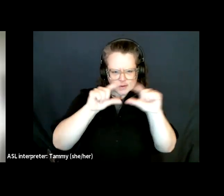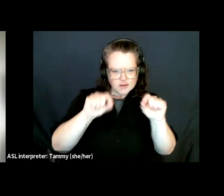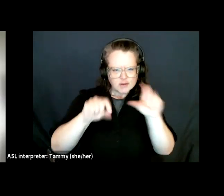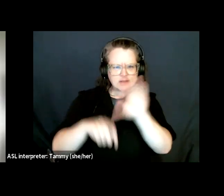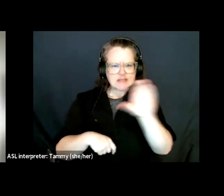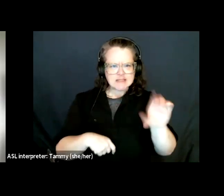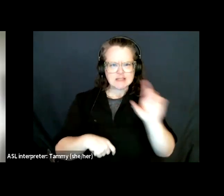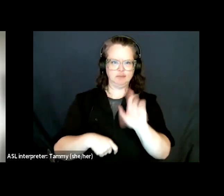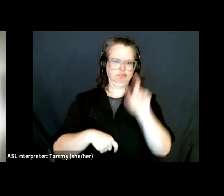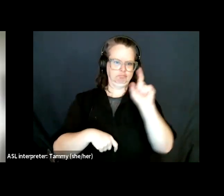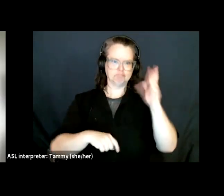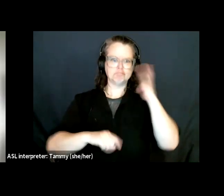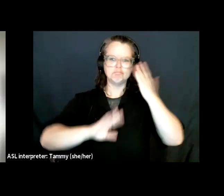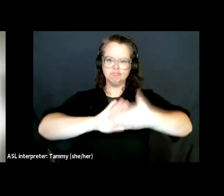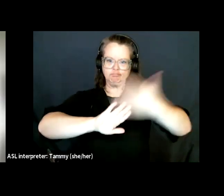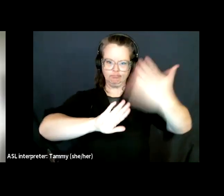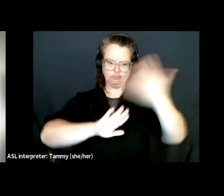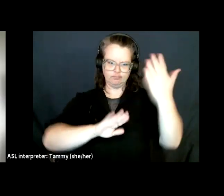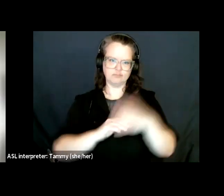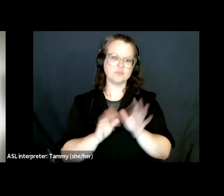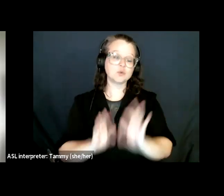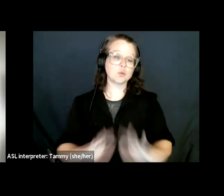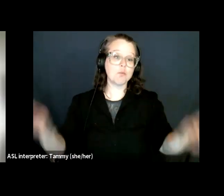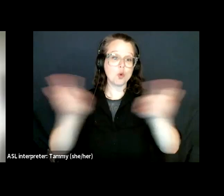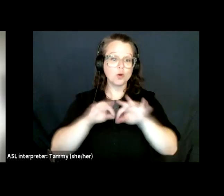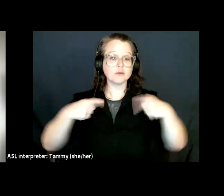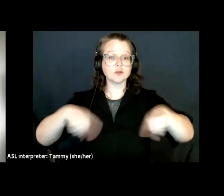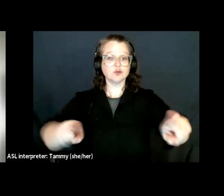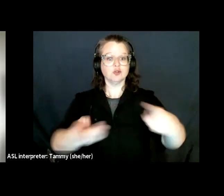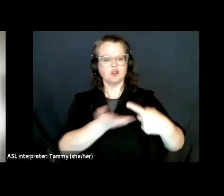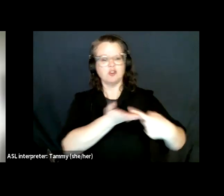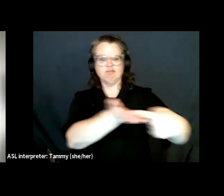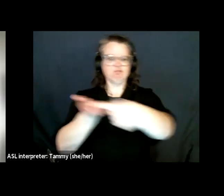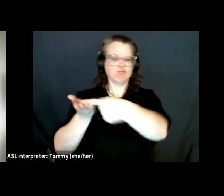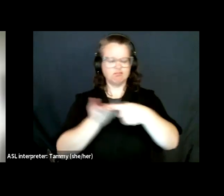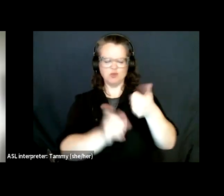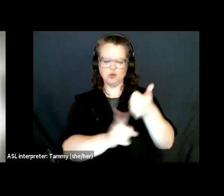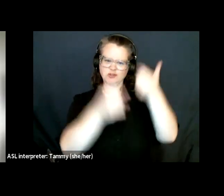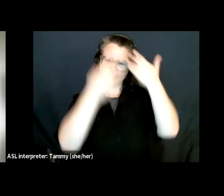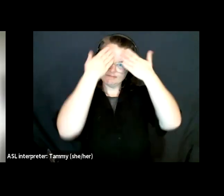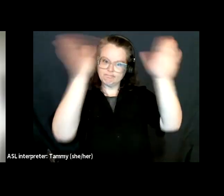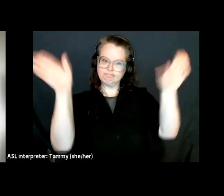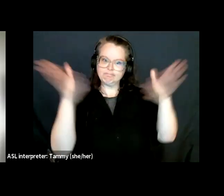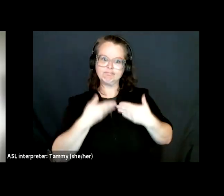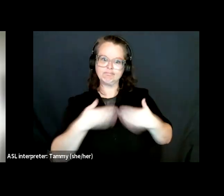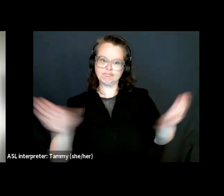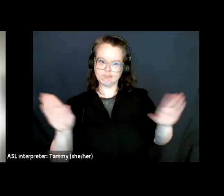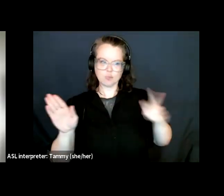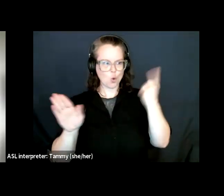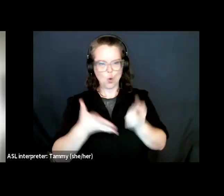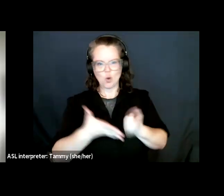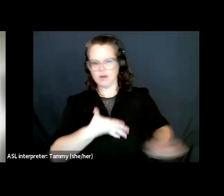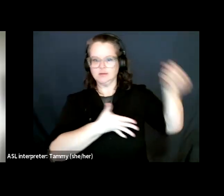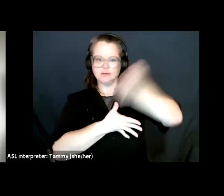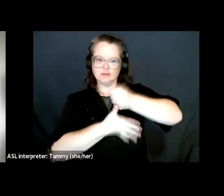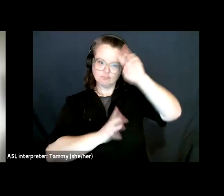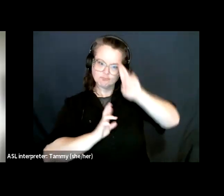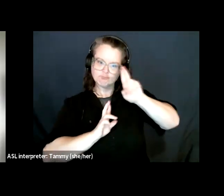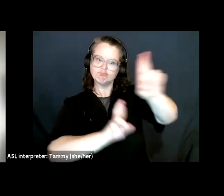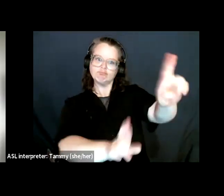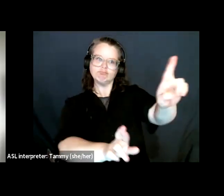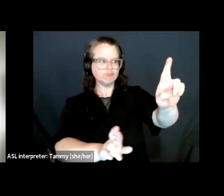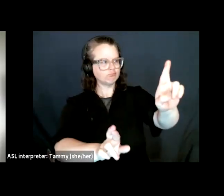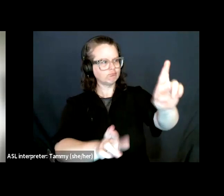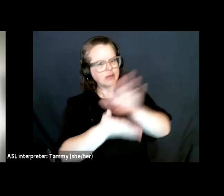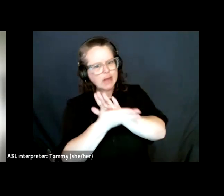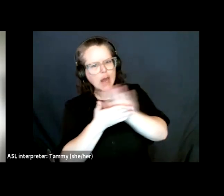be inclusive, be respectful of others, including of their privacy. Be aware of your words and actions, and